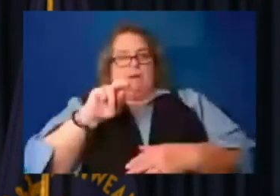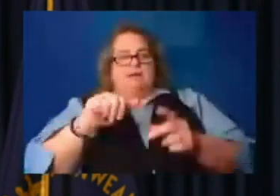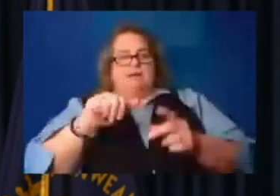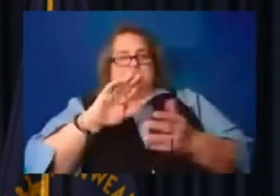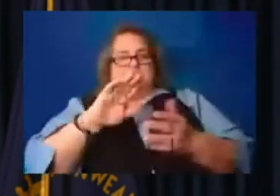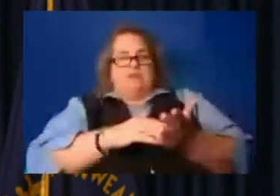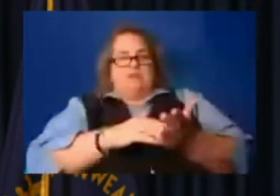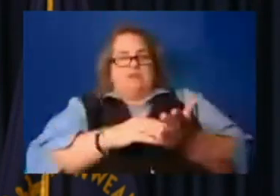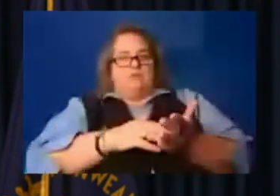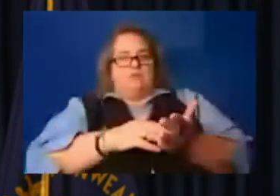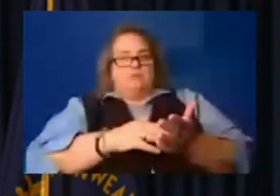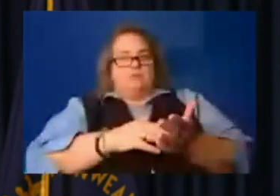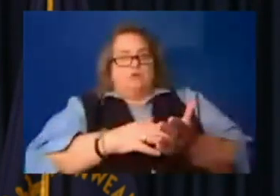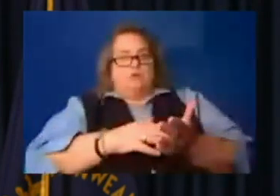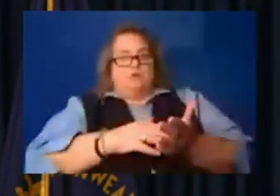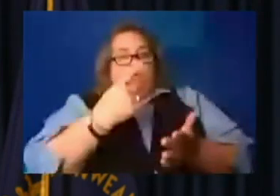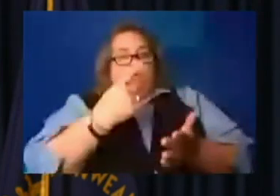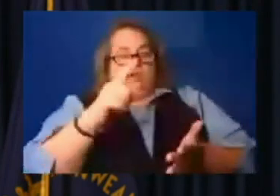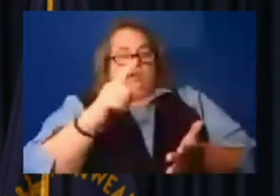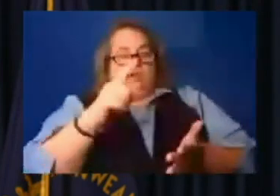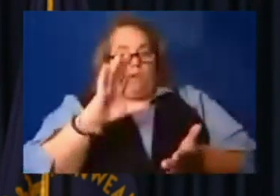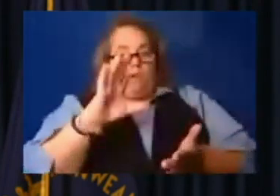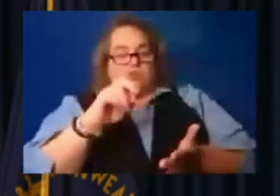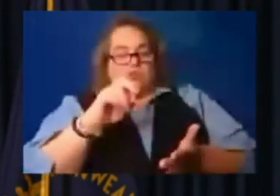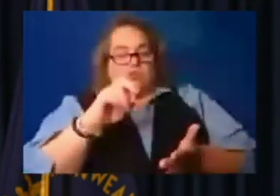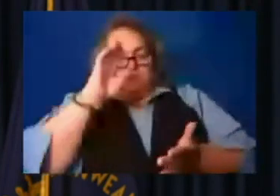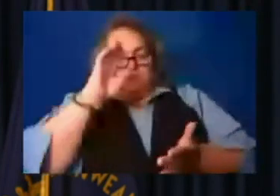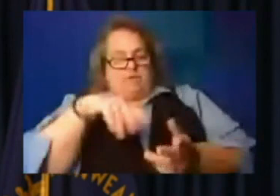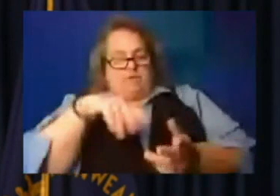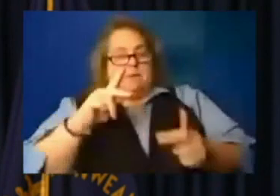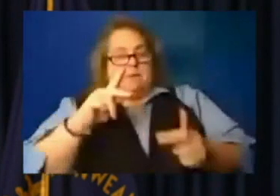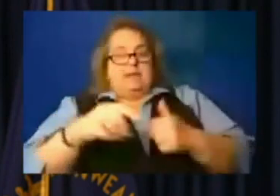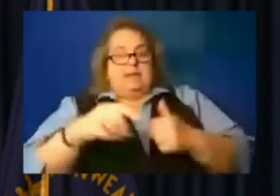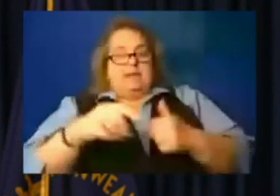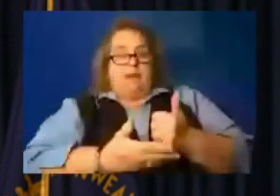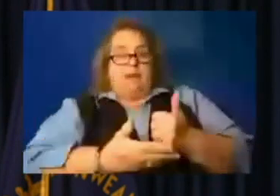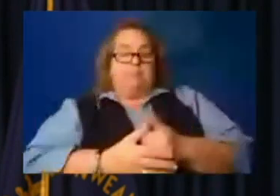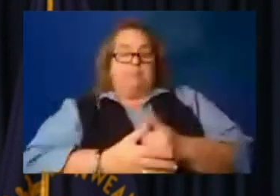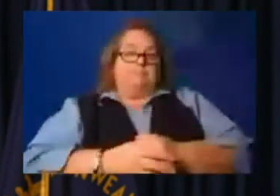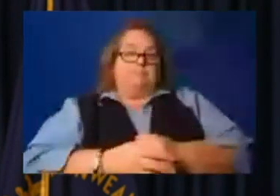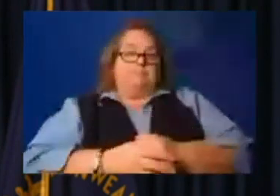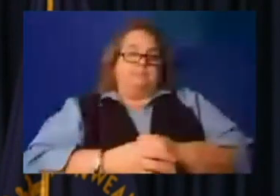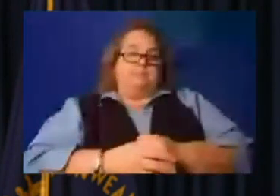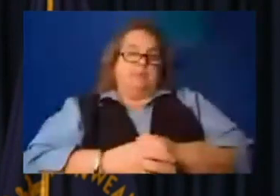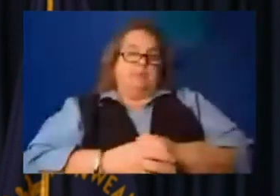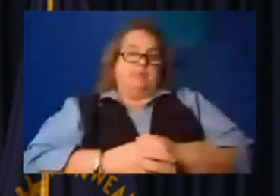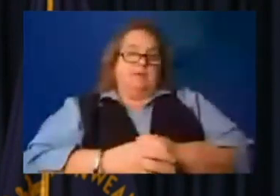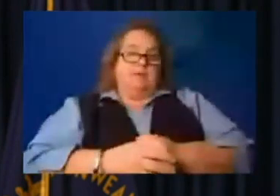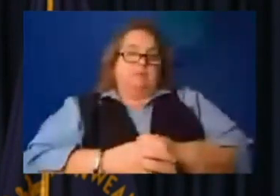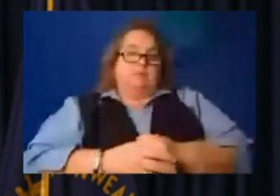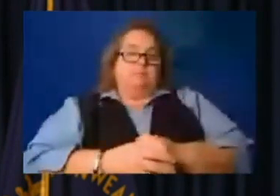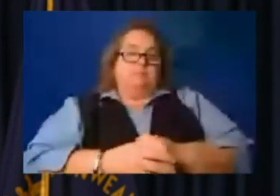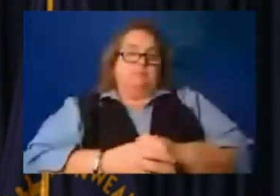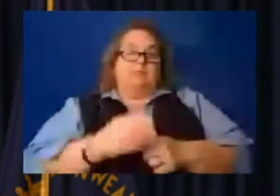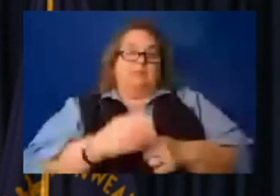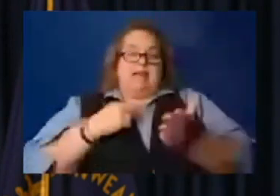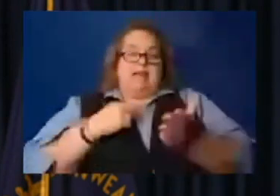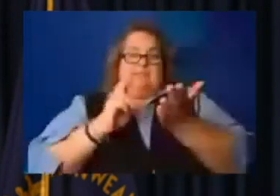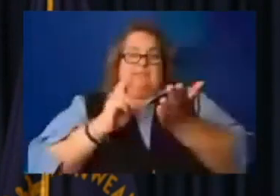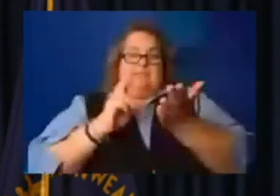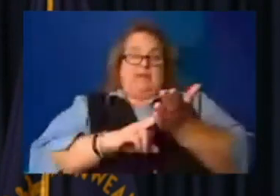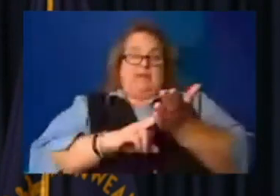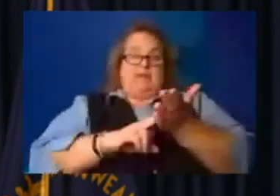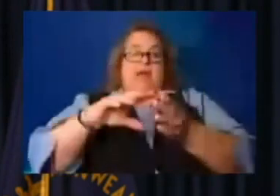need the help. We assigned a directive allowing out-of-state electrician licensees to perform work in the